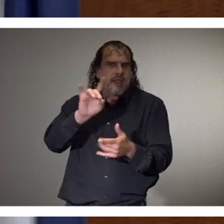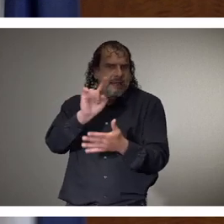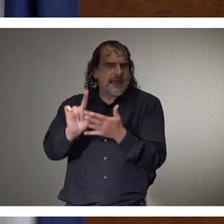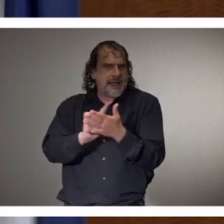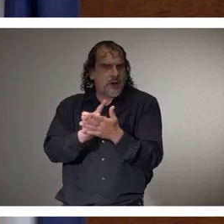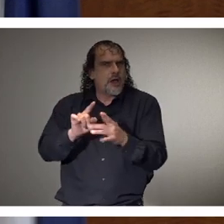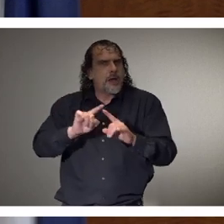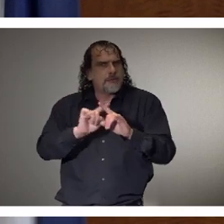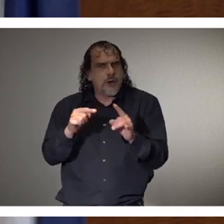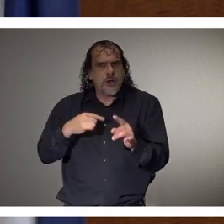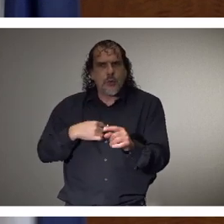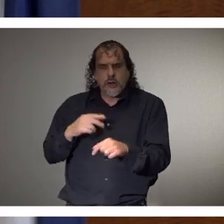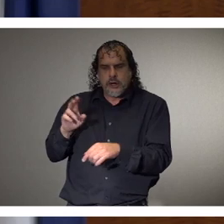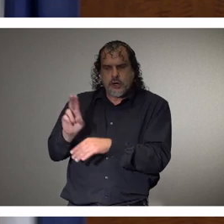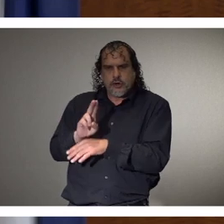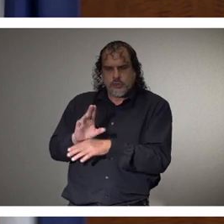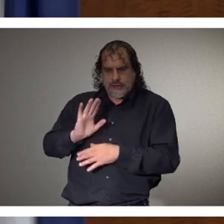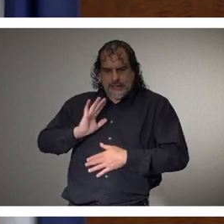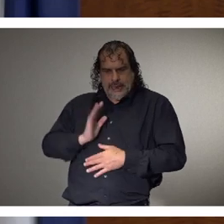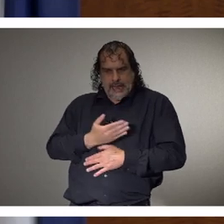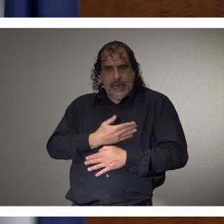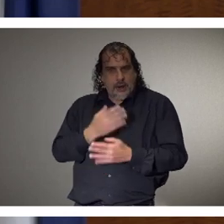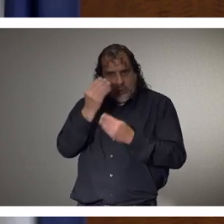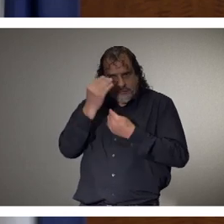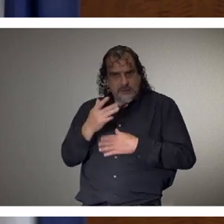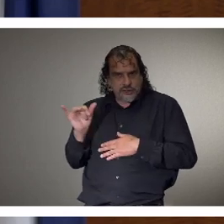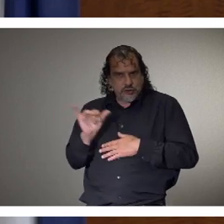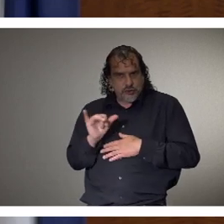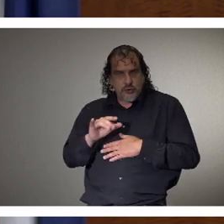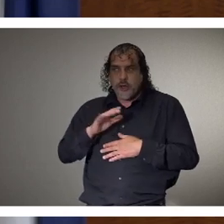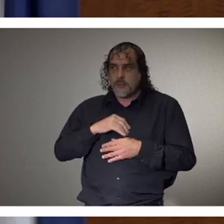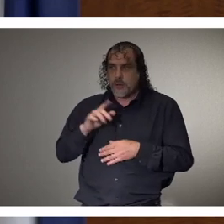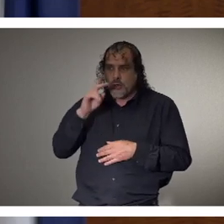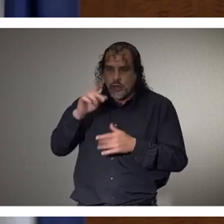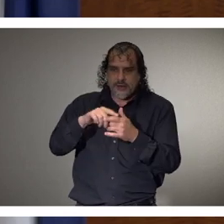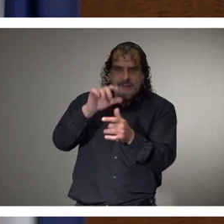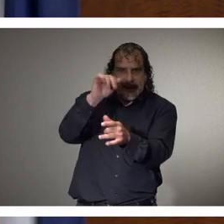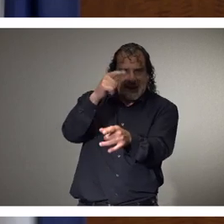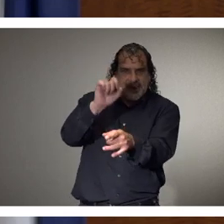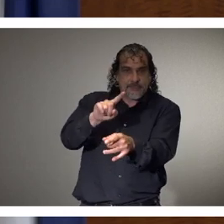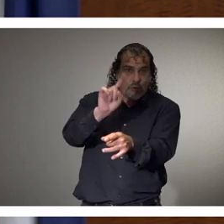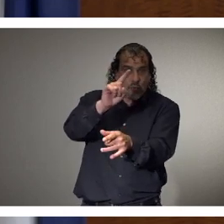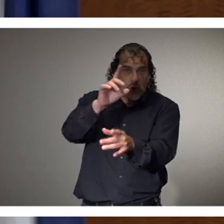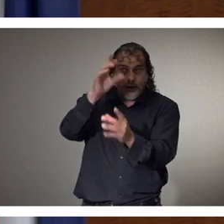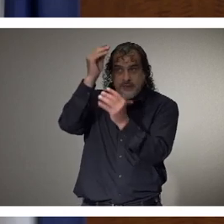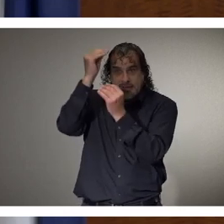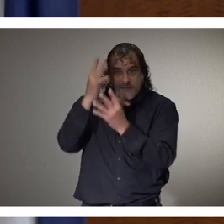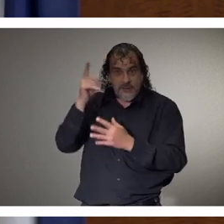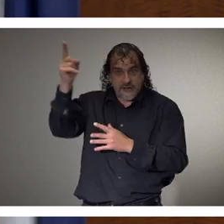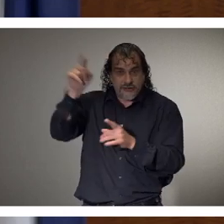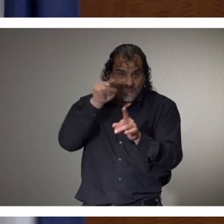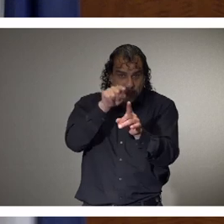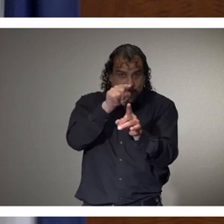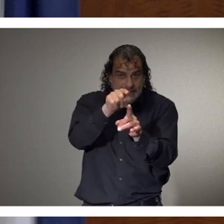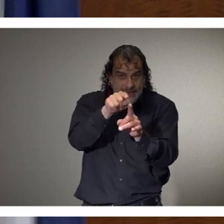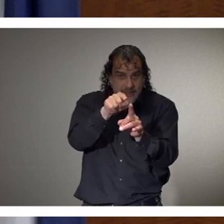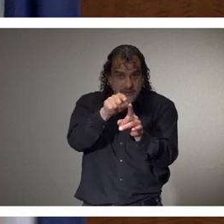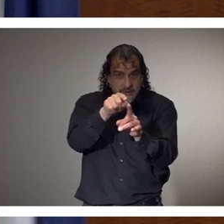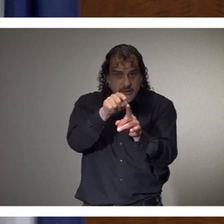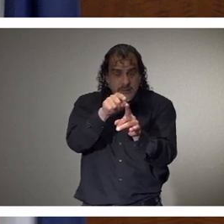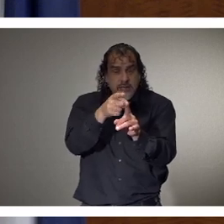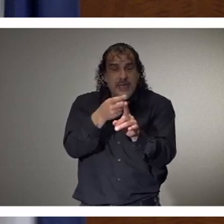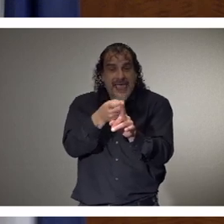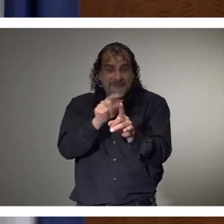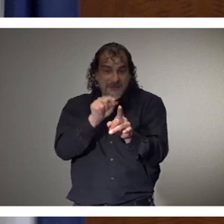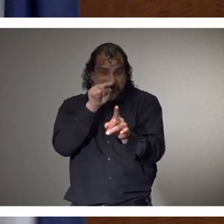utilize our own internal data, but we looked at the April 1 data from that particular model, and we looked at it,